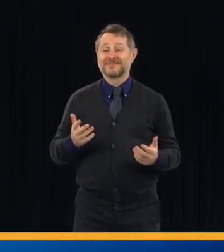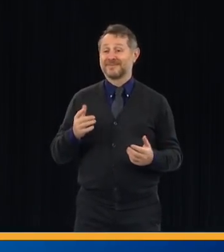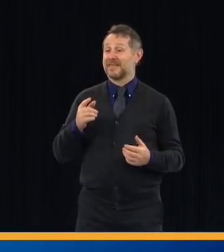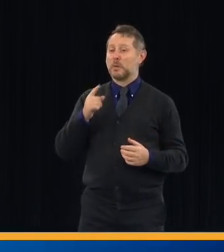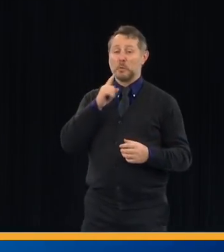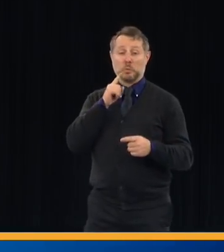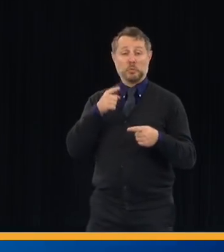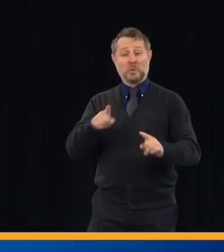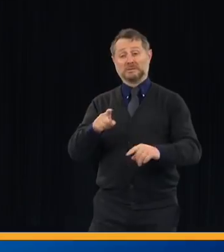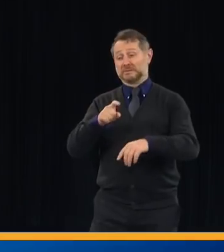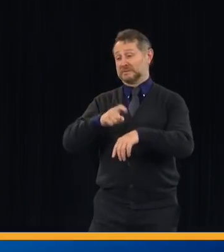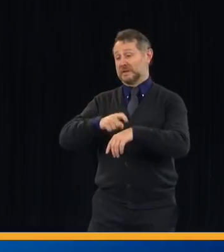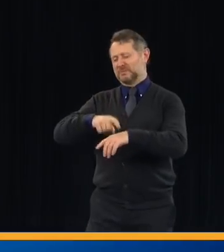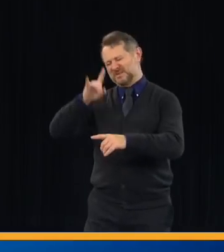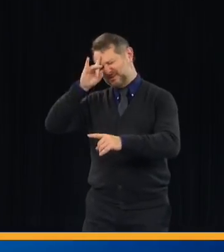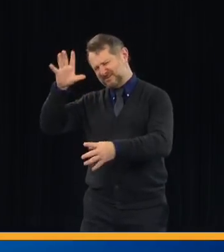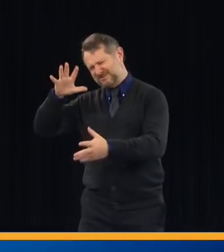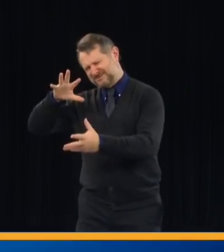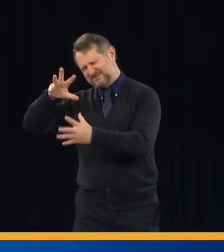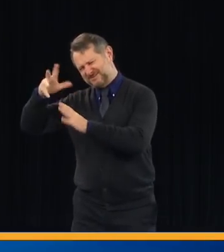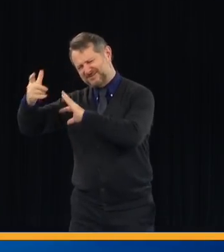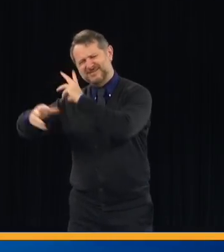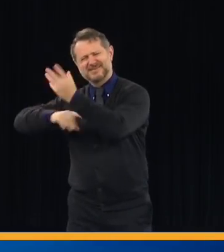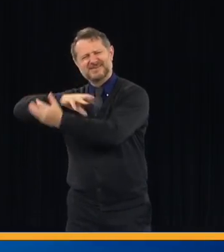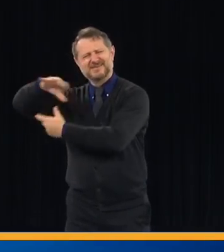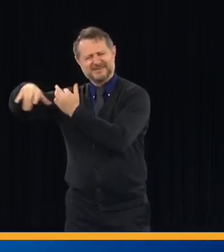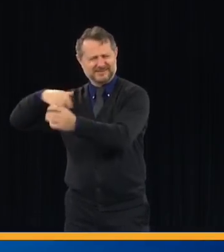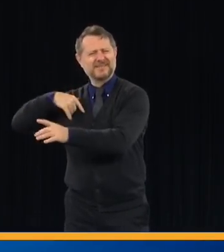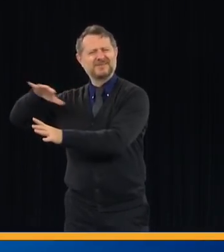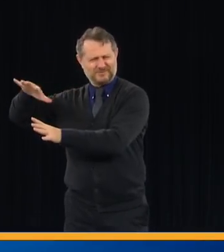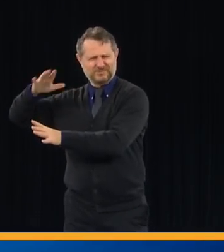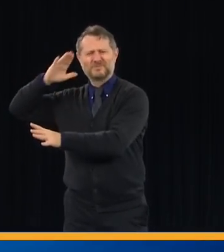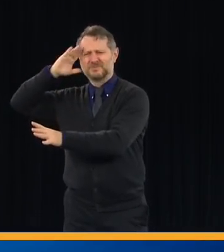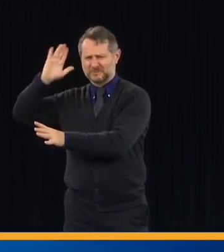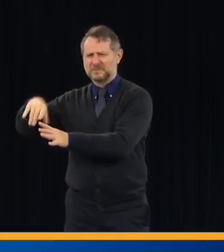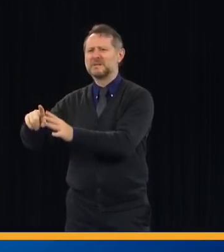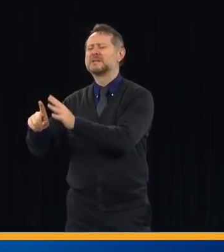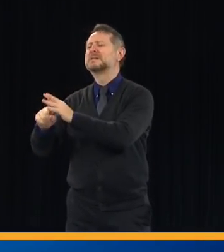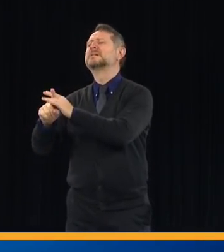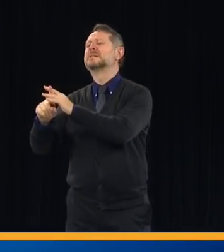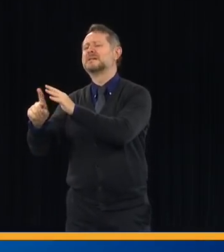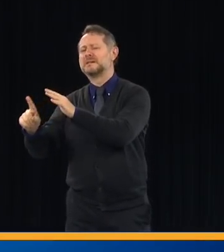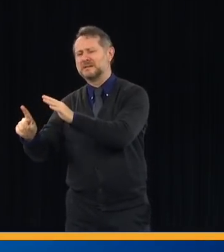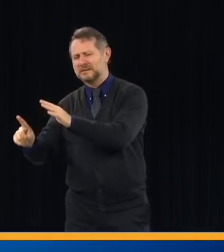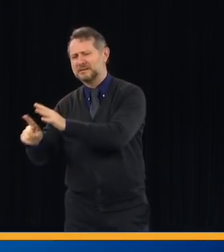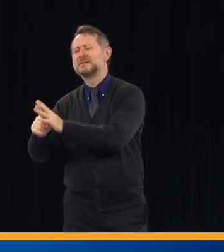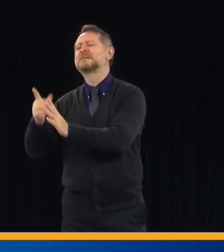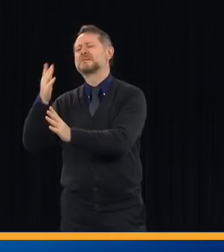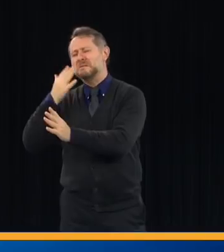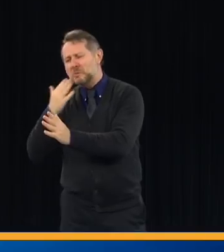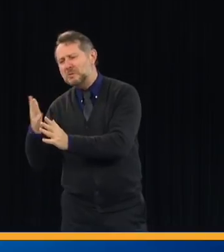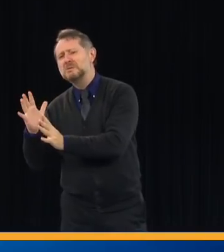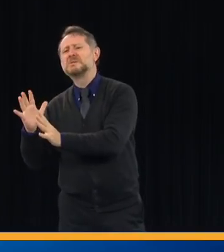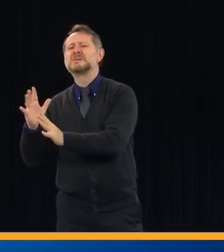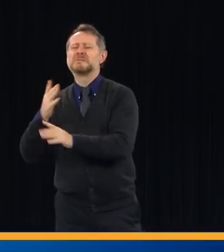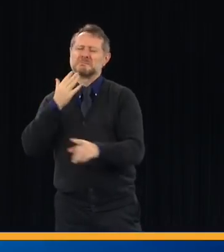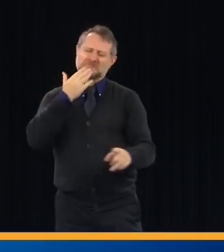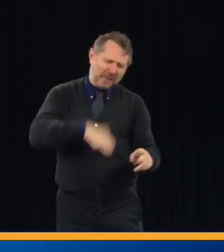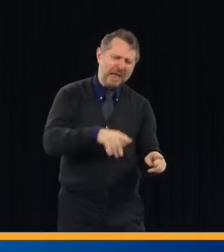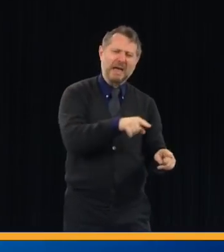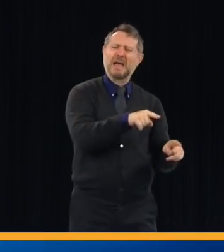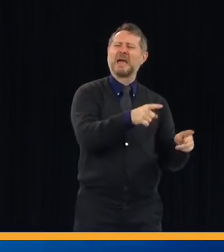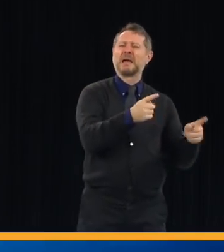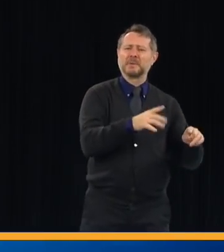worst is when you will see the good, the bad, and the ugly, right? When people are under pressure,